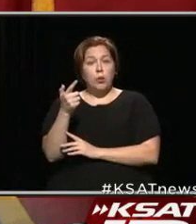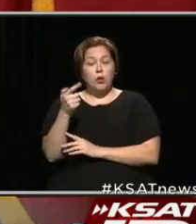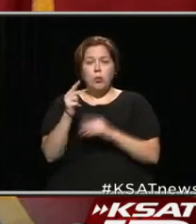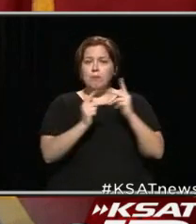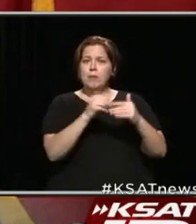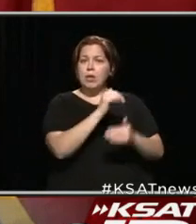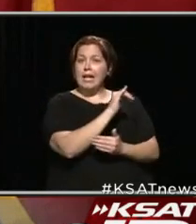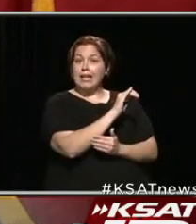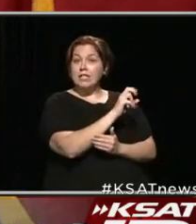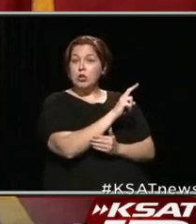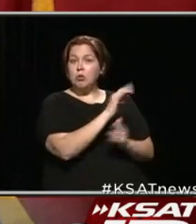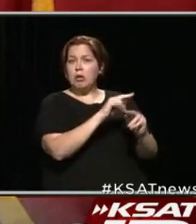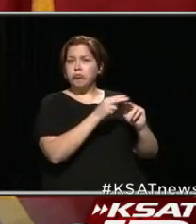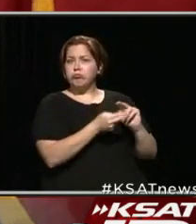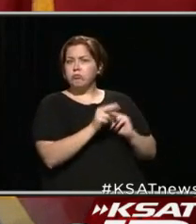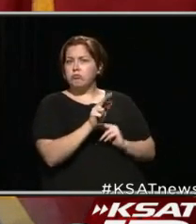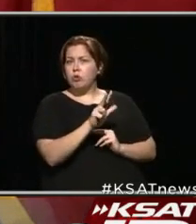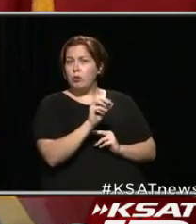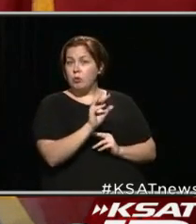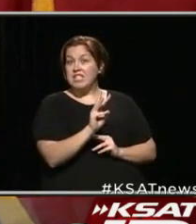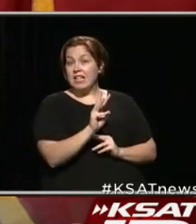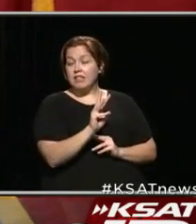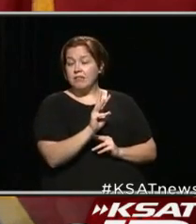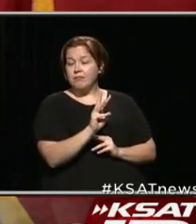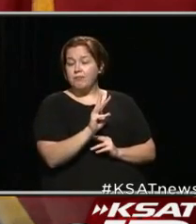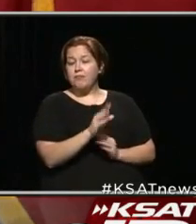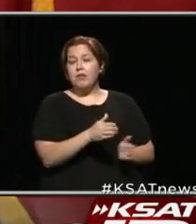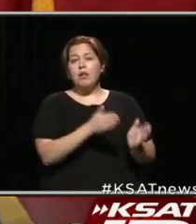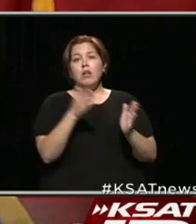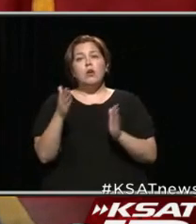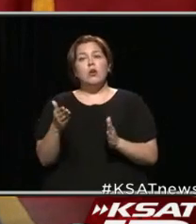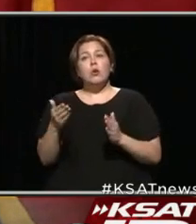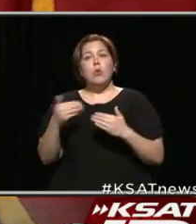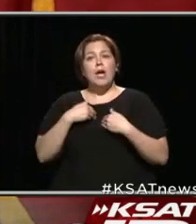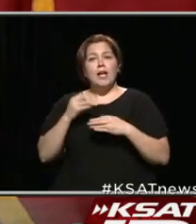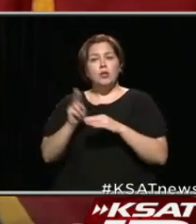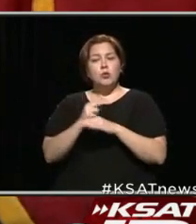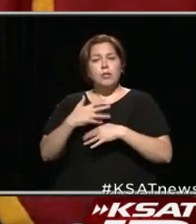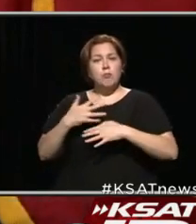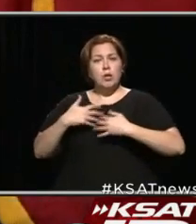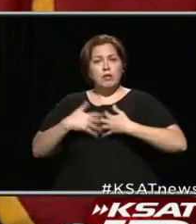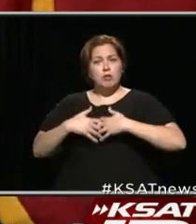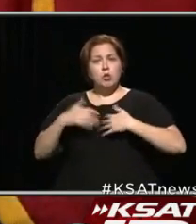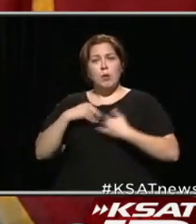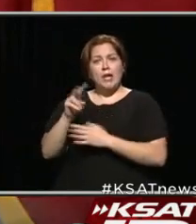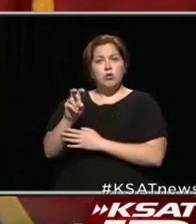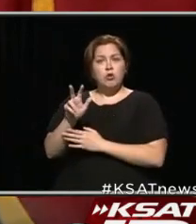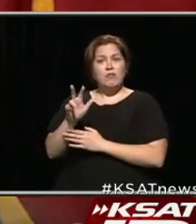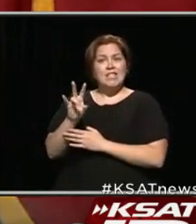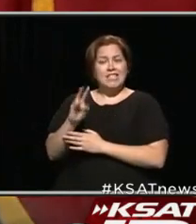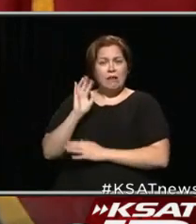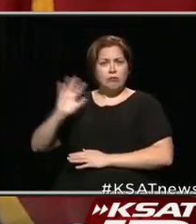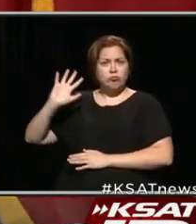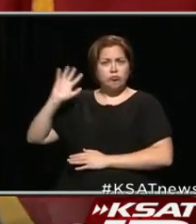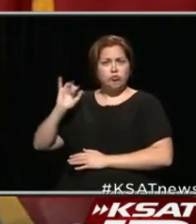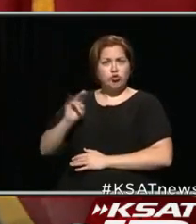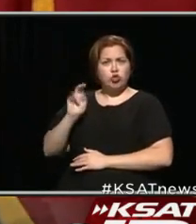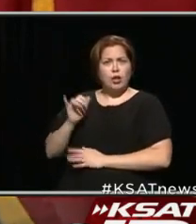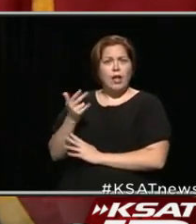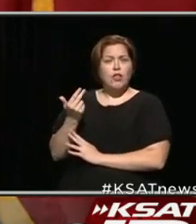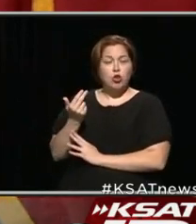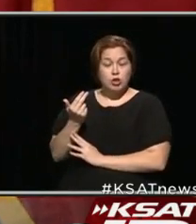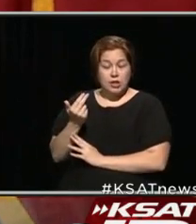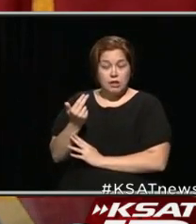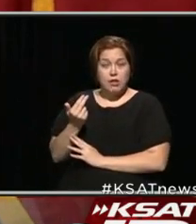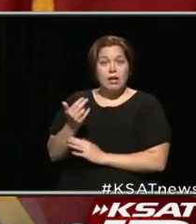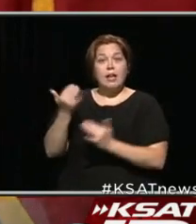ICU. We brought that down to 306. And we had in ventilators, we had 257 back then on July 13th,